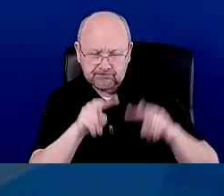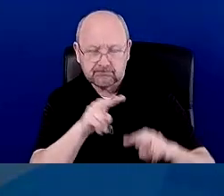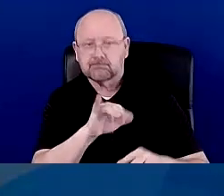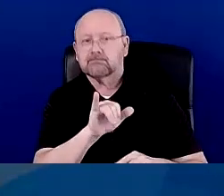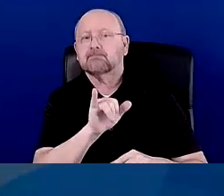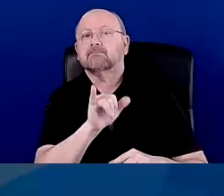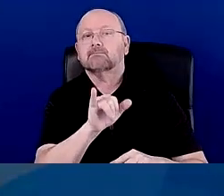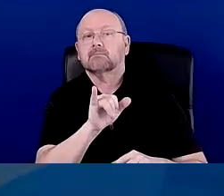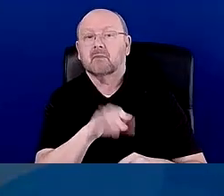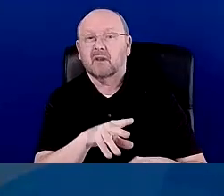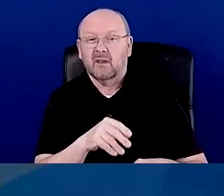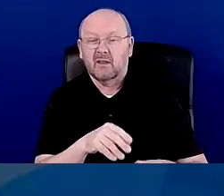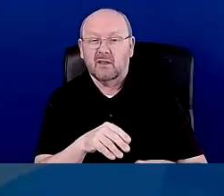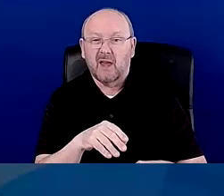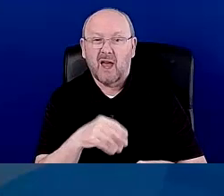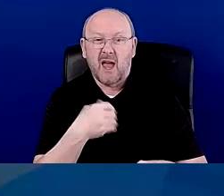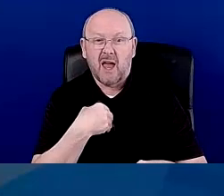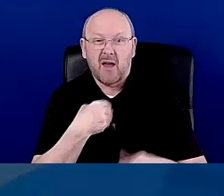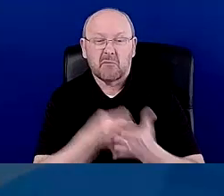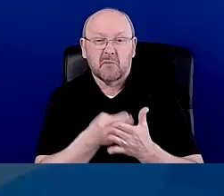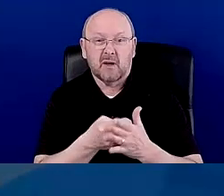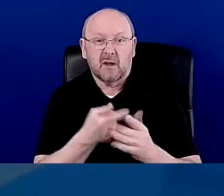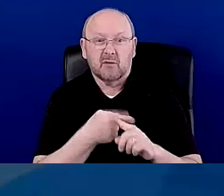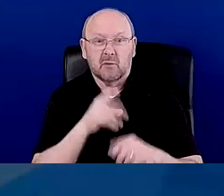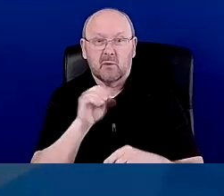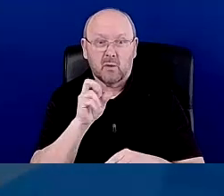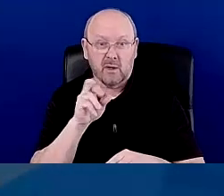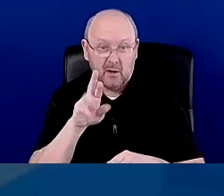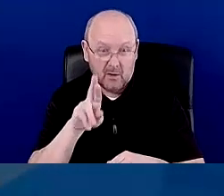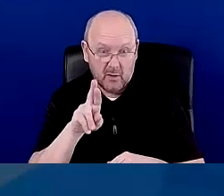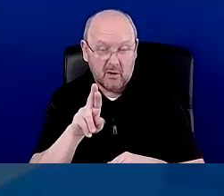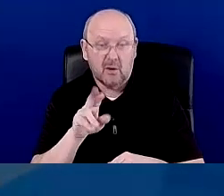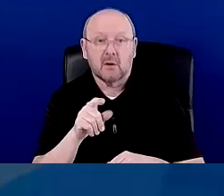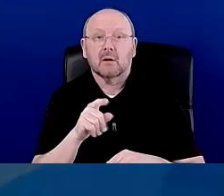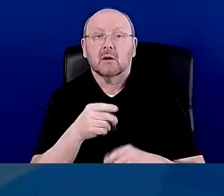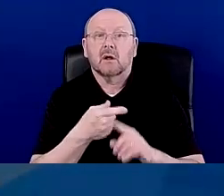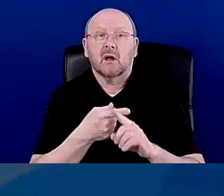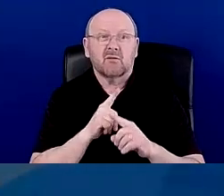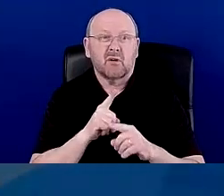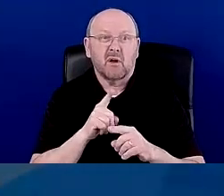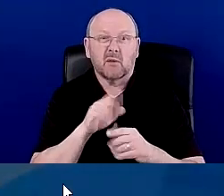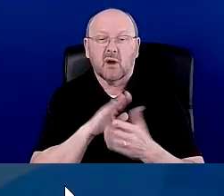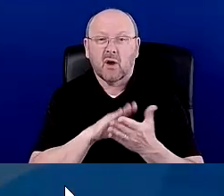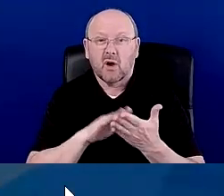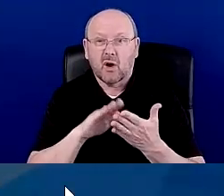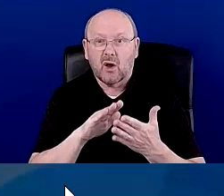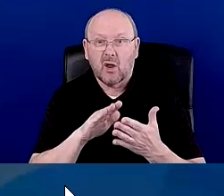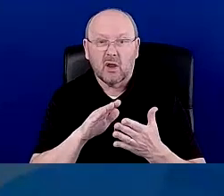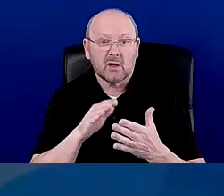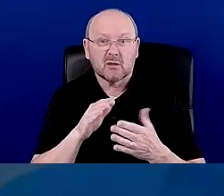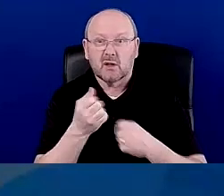OER initiative through the ASCCC developed by, um, California Community College faculty, or reviewed by them as well.